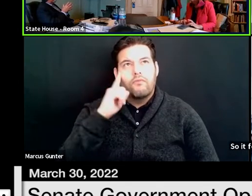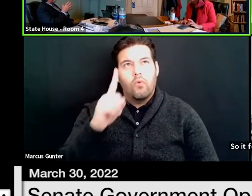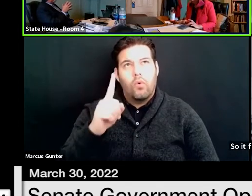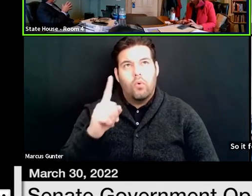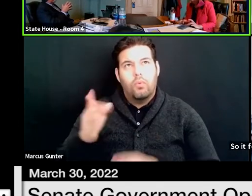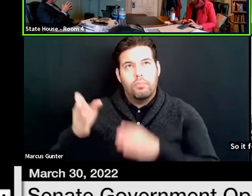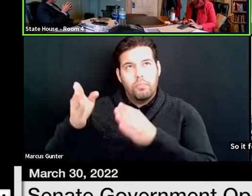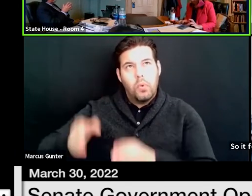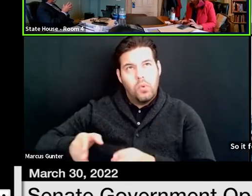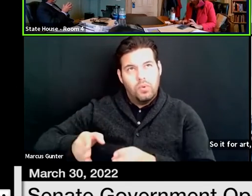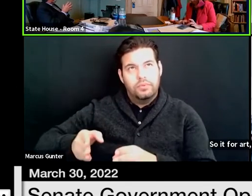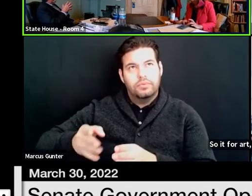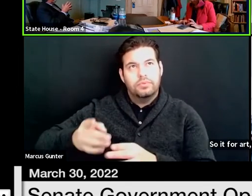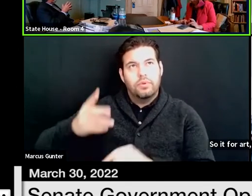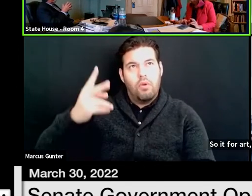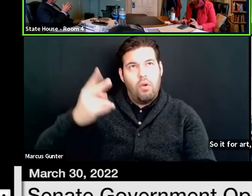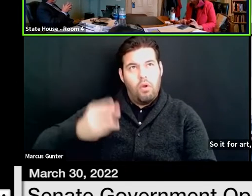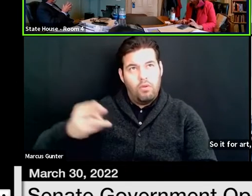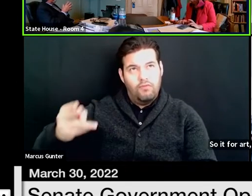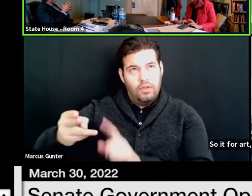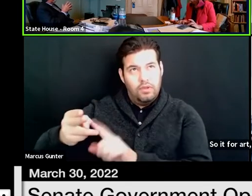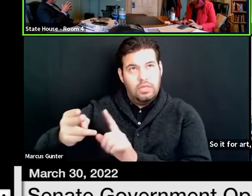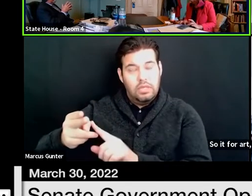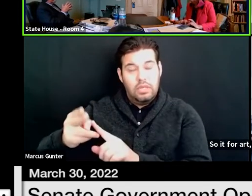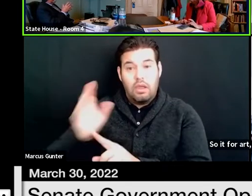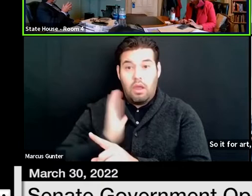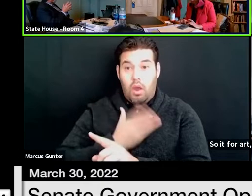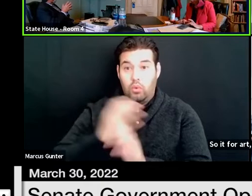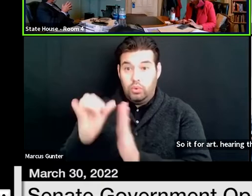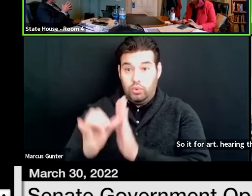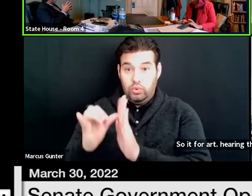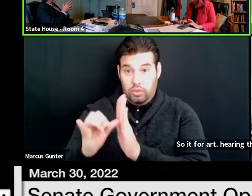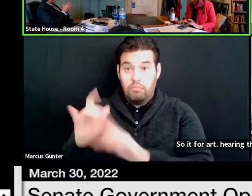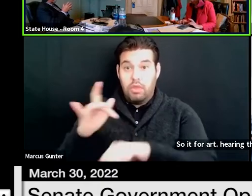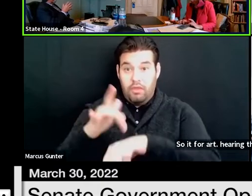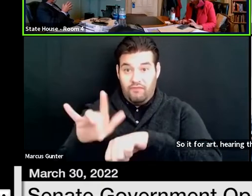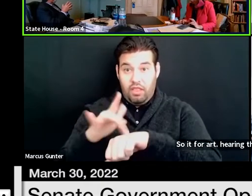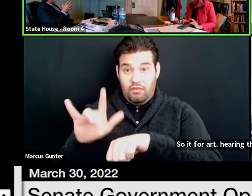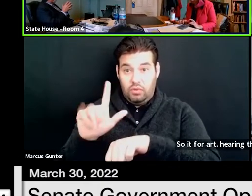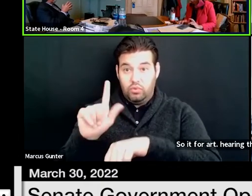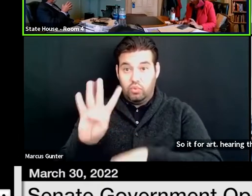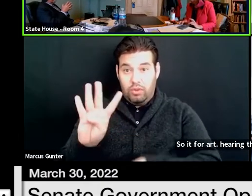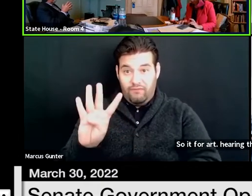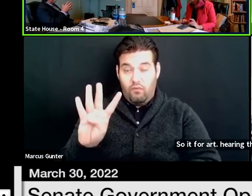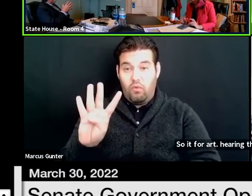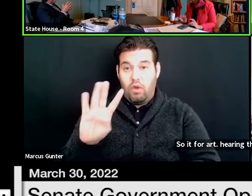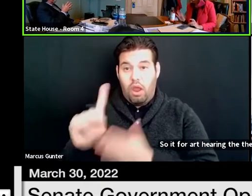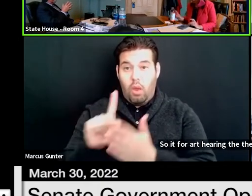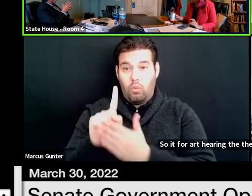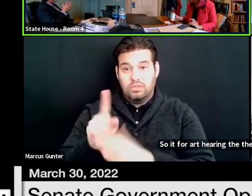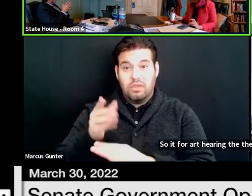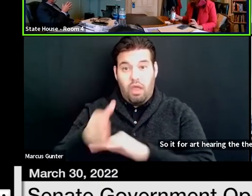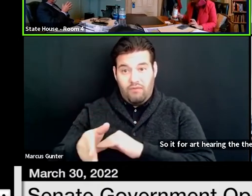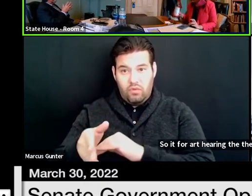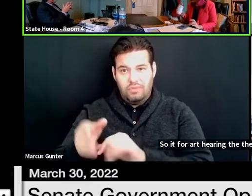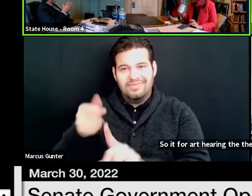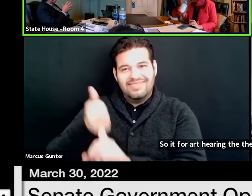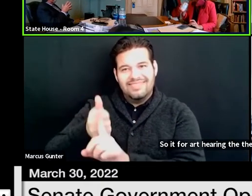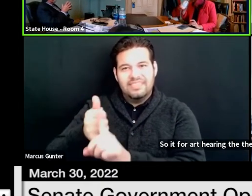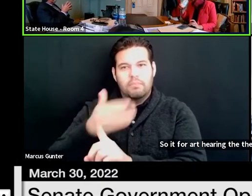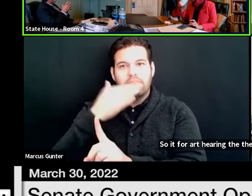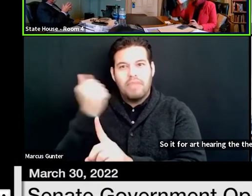the YouTube of our meetings is available 24 hours afterwards with a much better